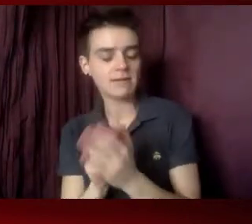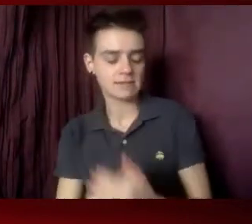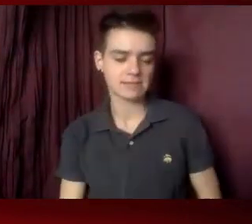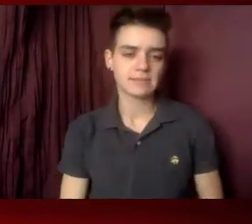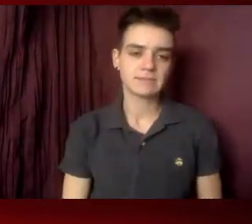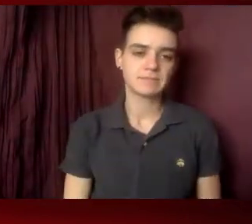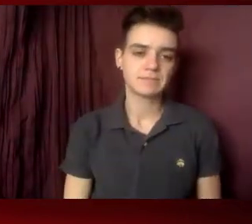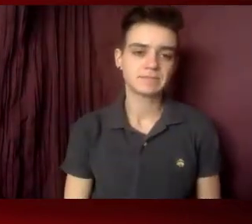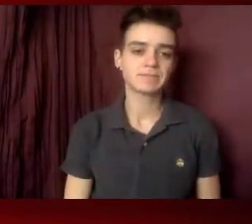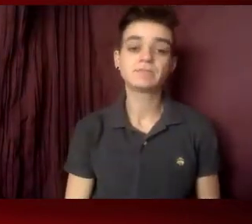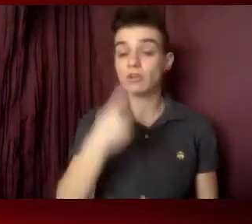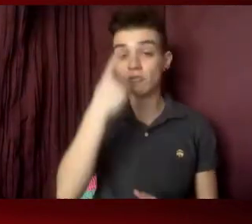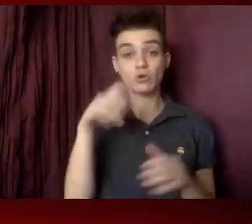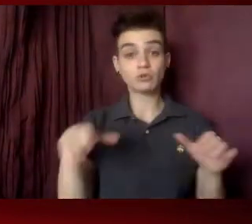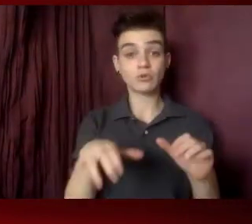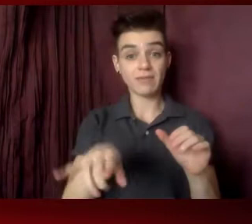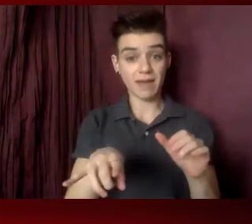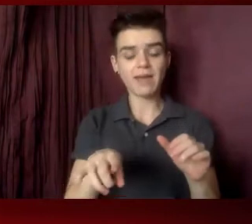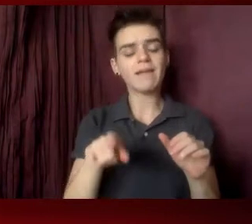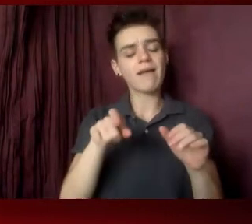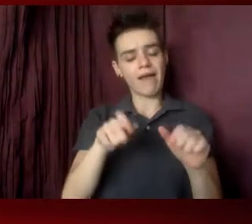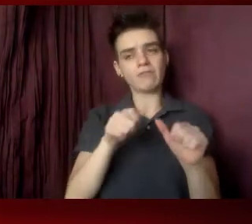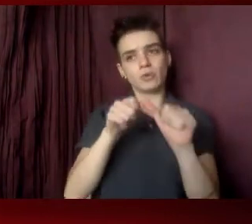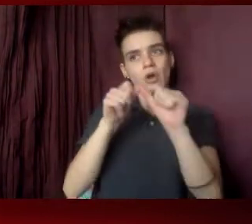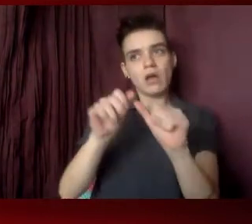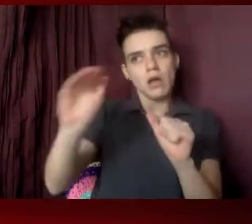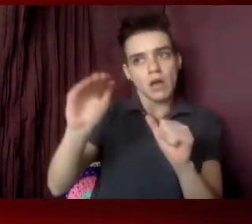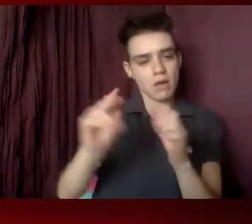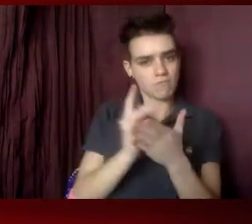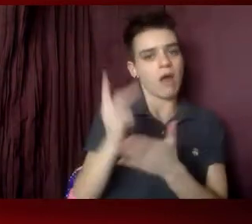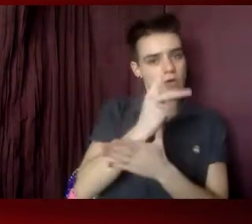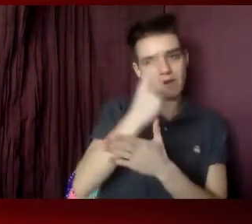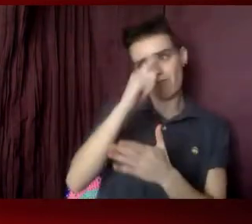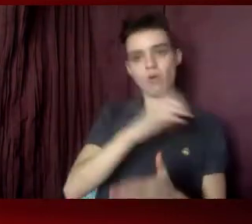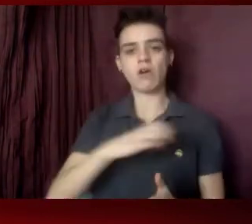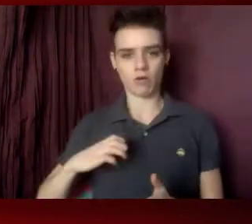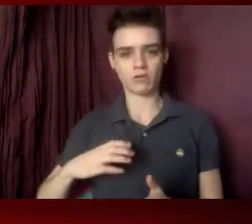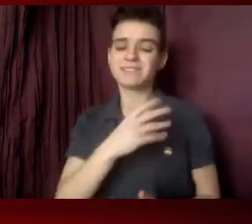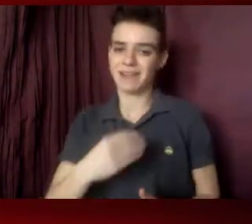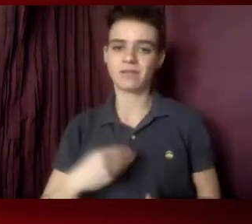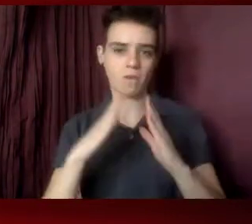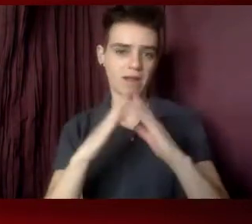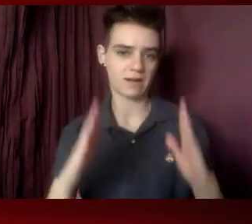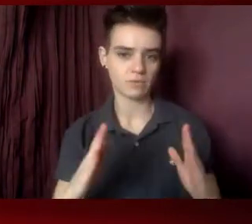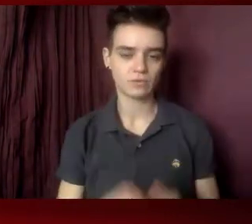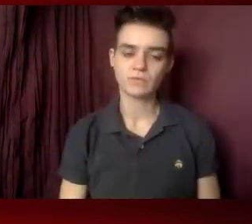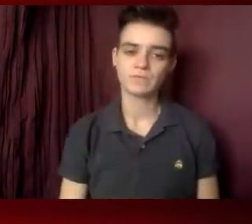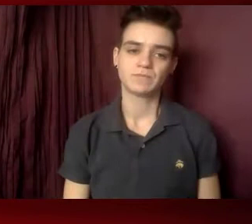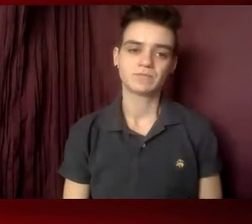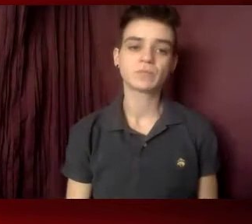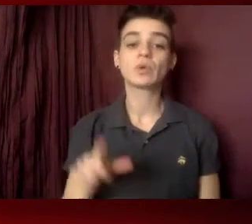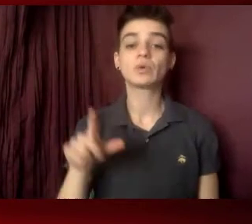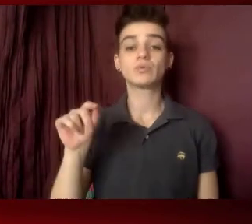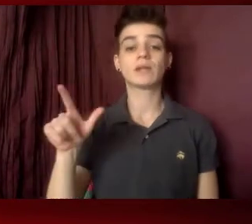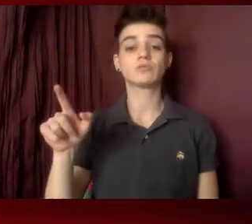But in order to do that, we need to remain a priority in Congress and a priority in the White House. 2021